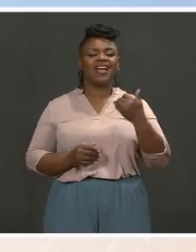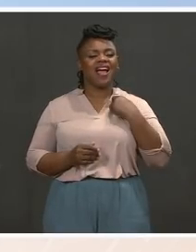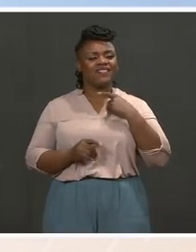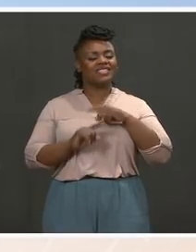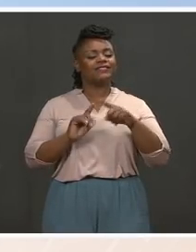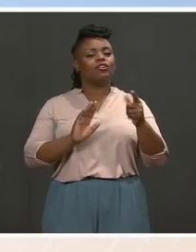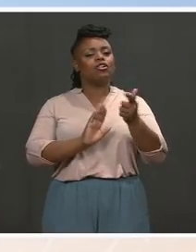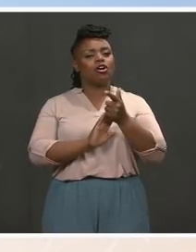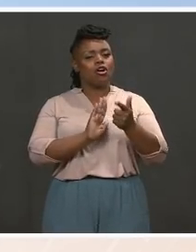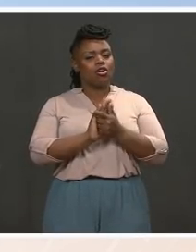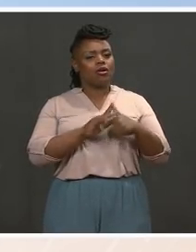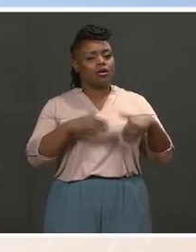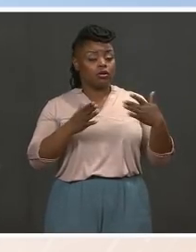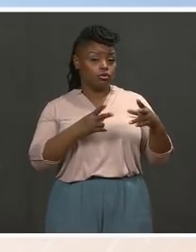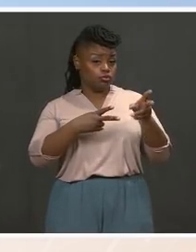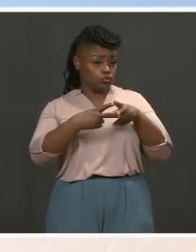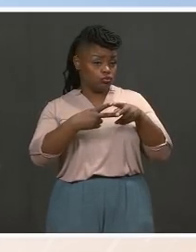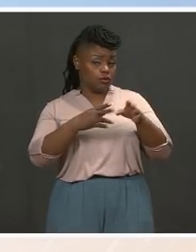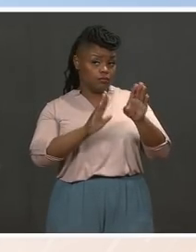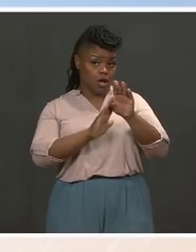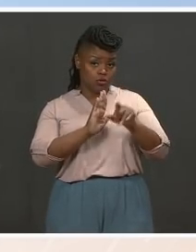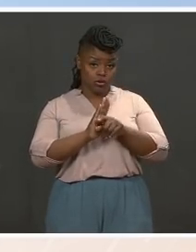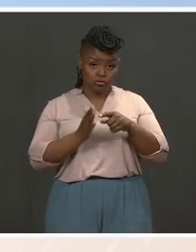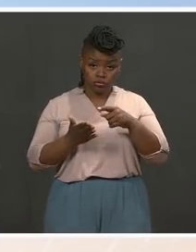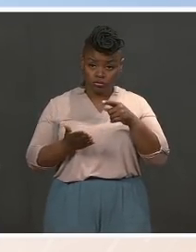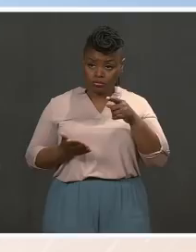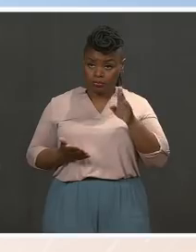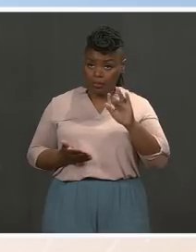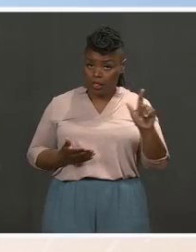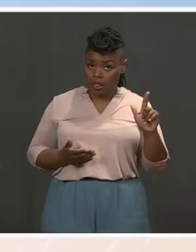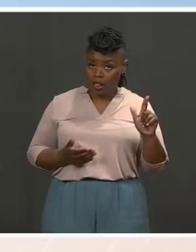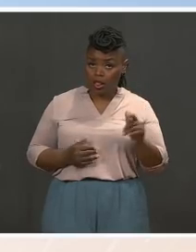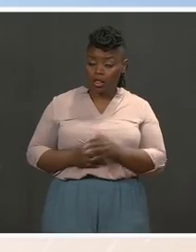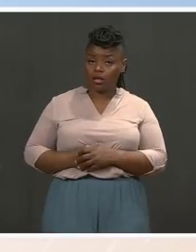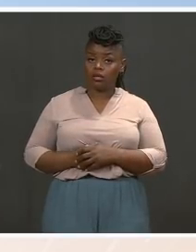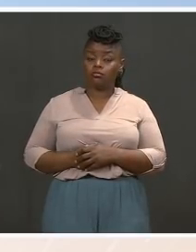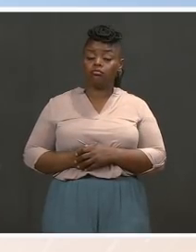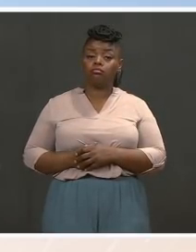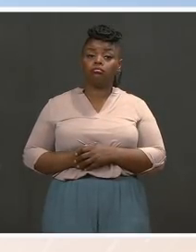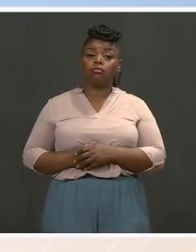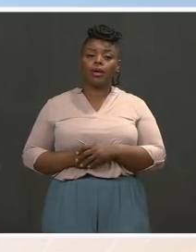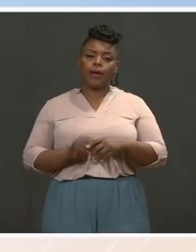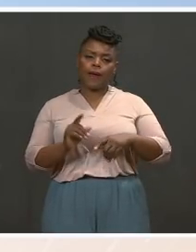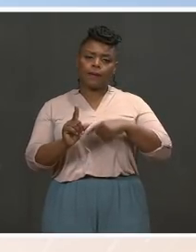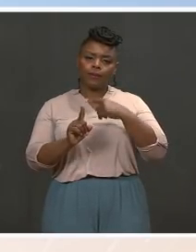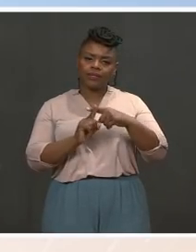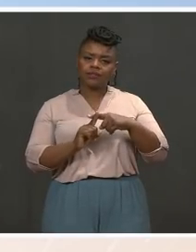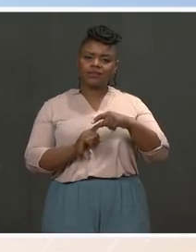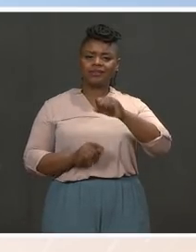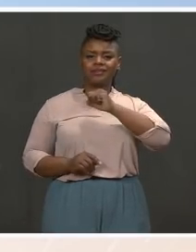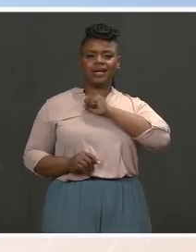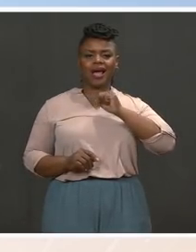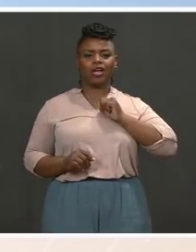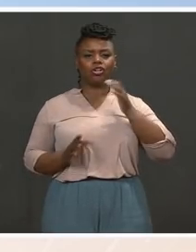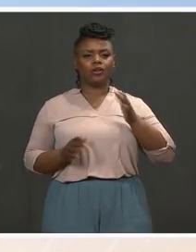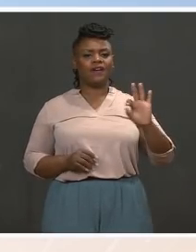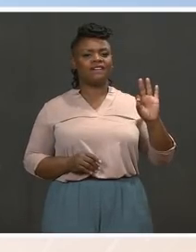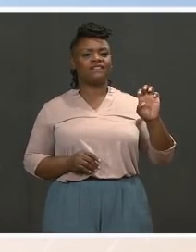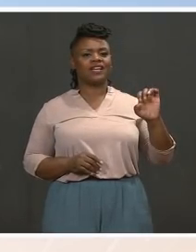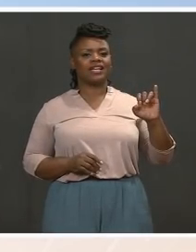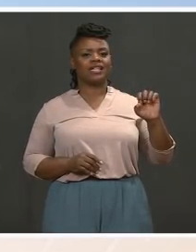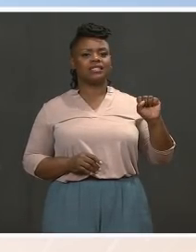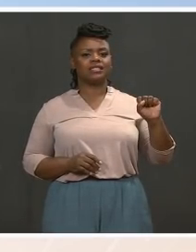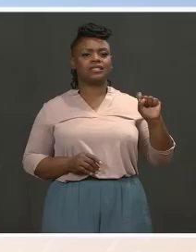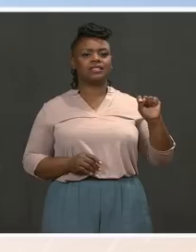bills that are – have moved their way through the House. There's also legislation that's been proposed by Senator Feinstein, Congressman Cicilline, that addresses